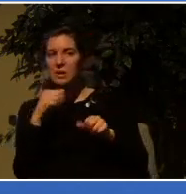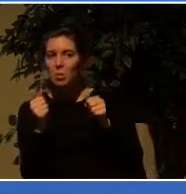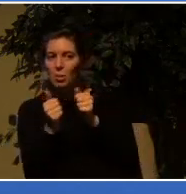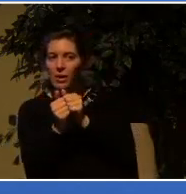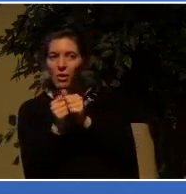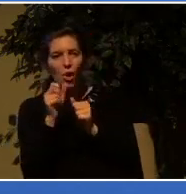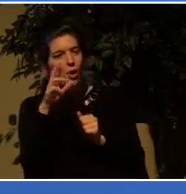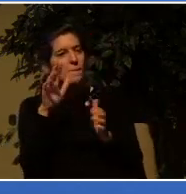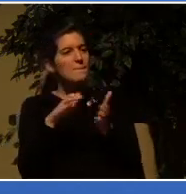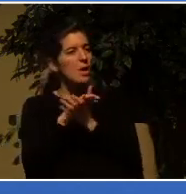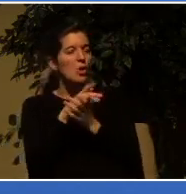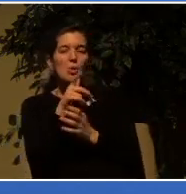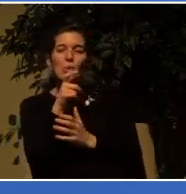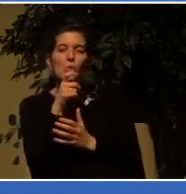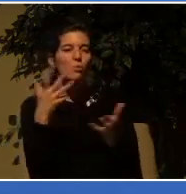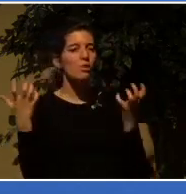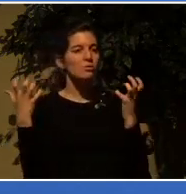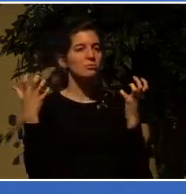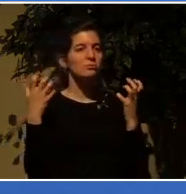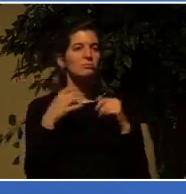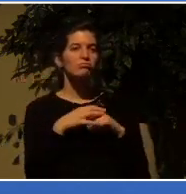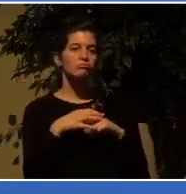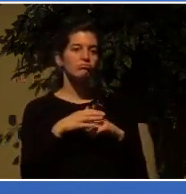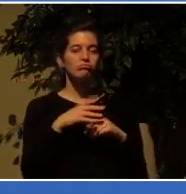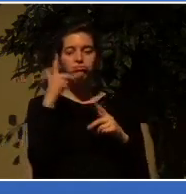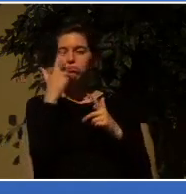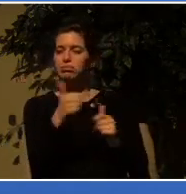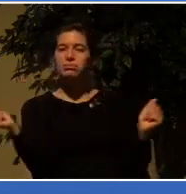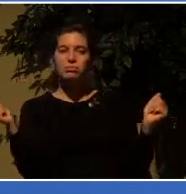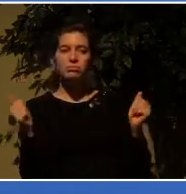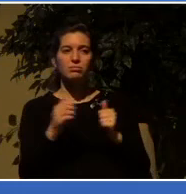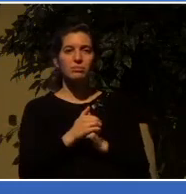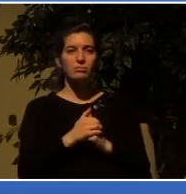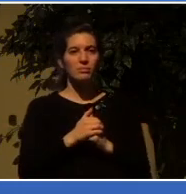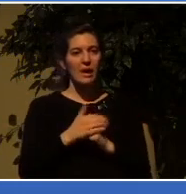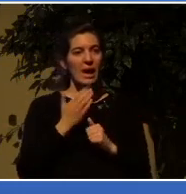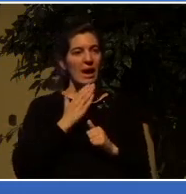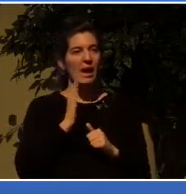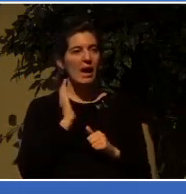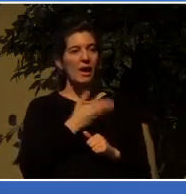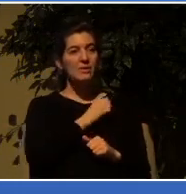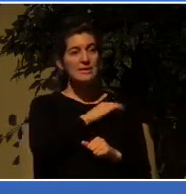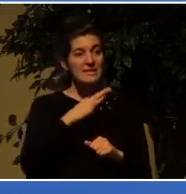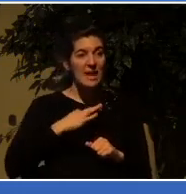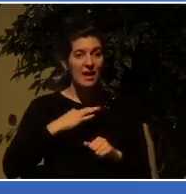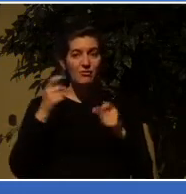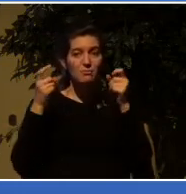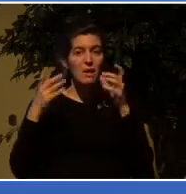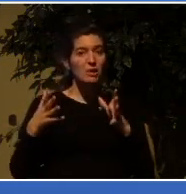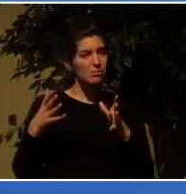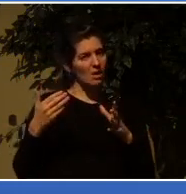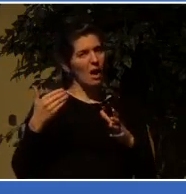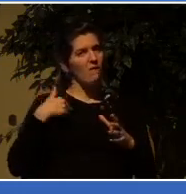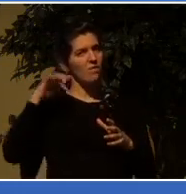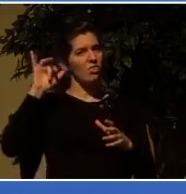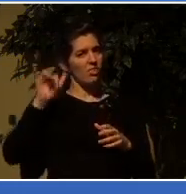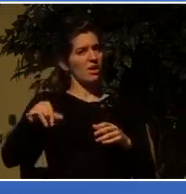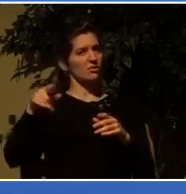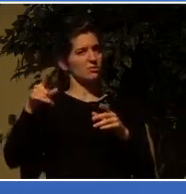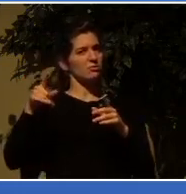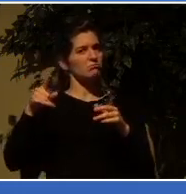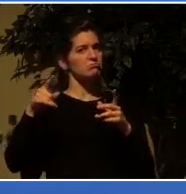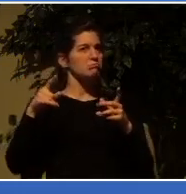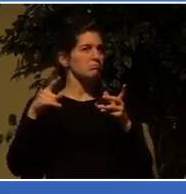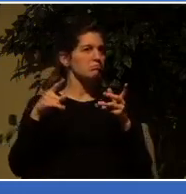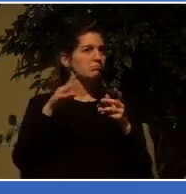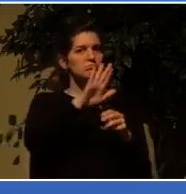want. And this is reflected within some of our staff and management. You see where that's going? And then